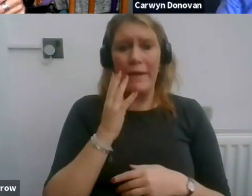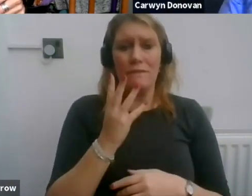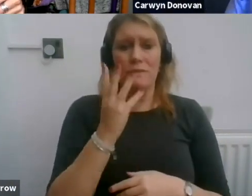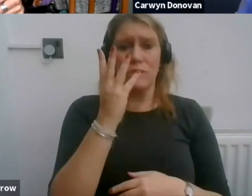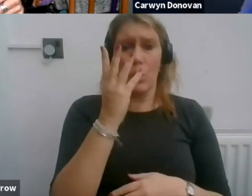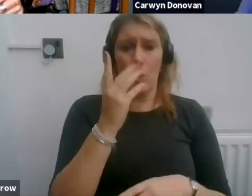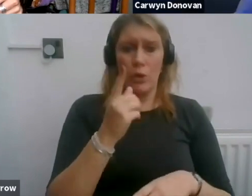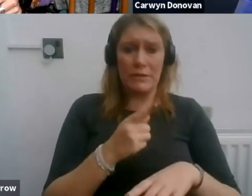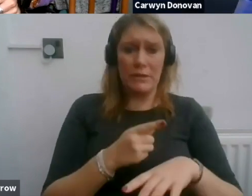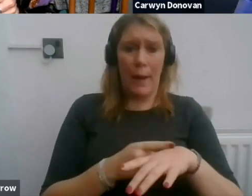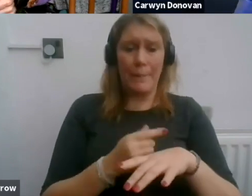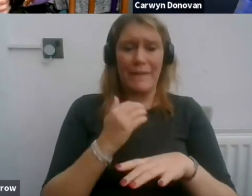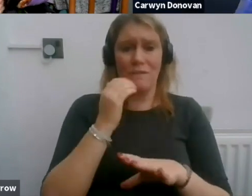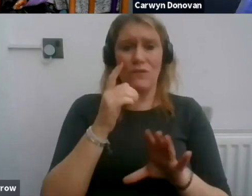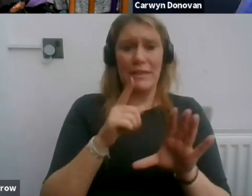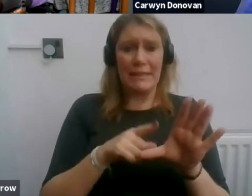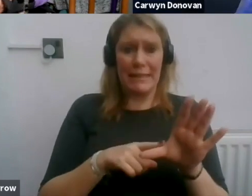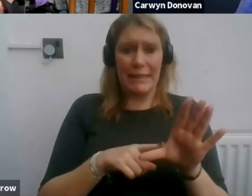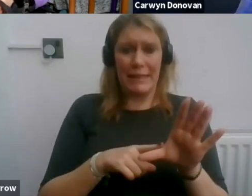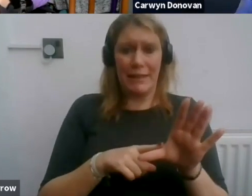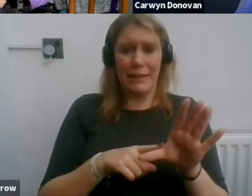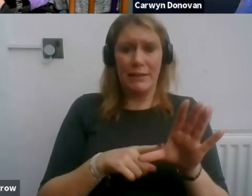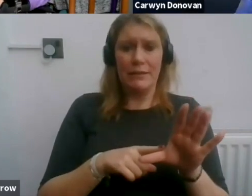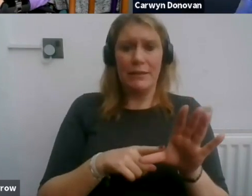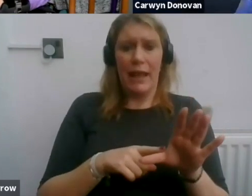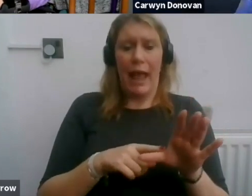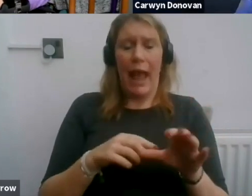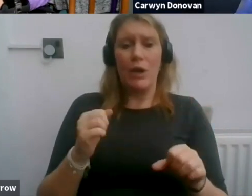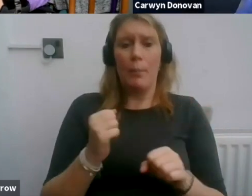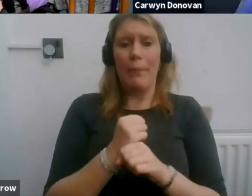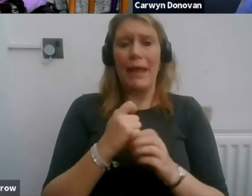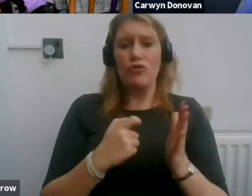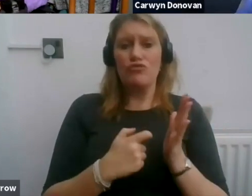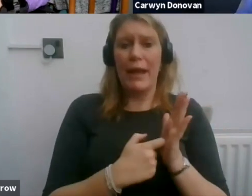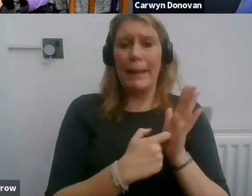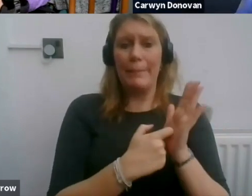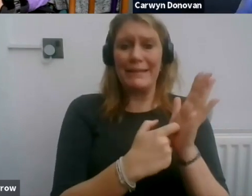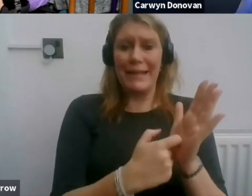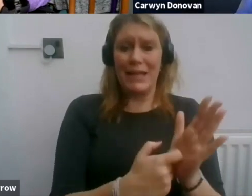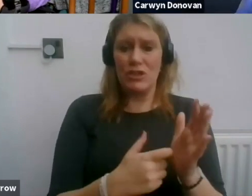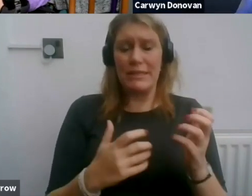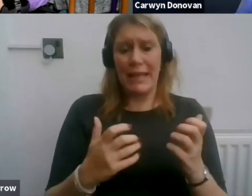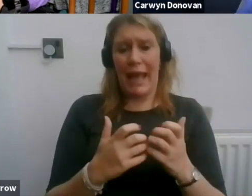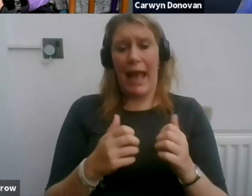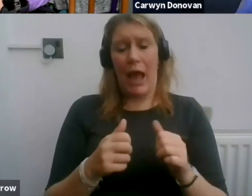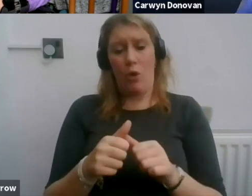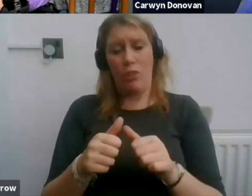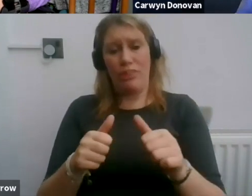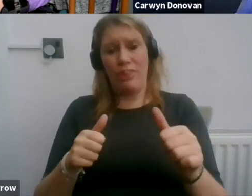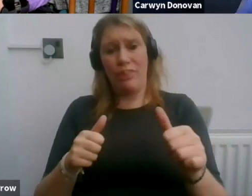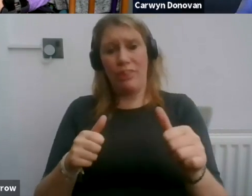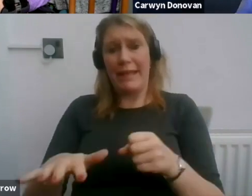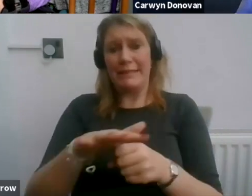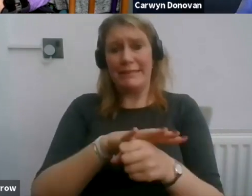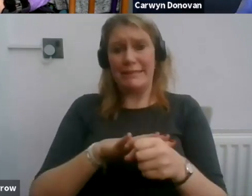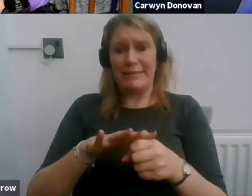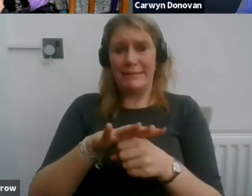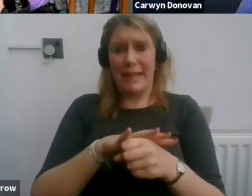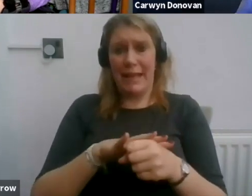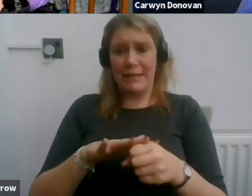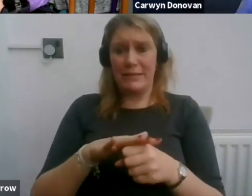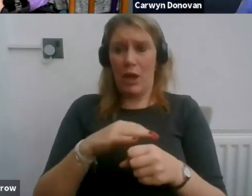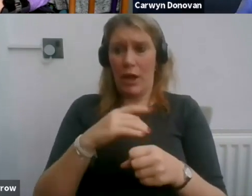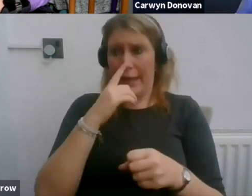crucially, it makes recommendations on how the sector may better fulfil its duties towards